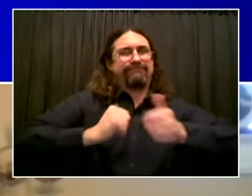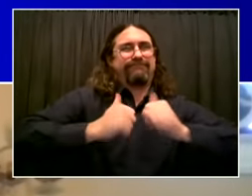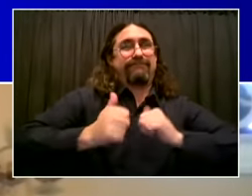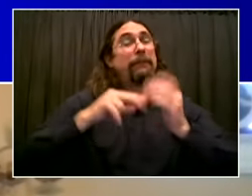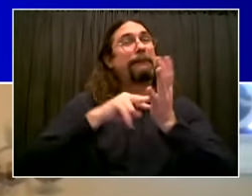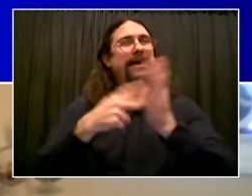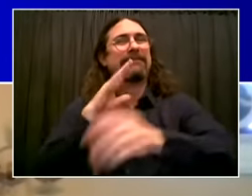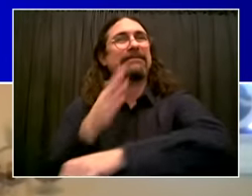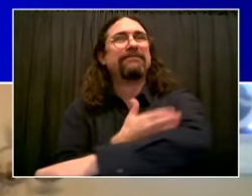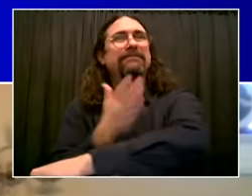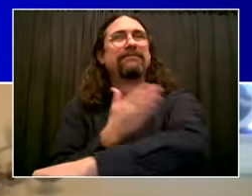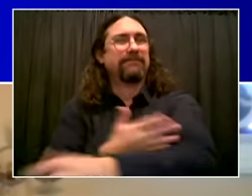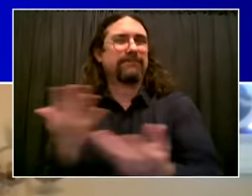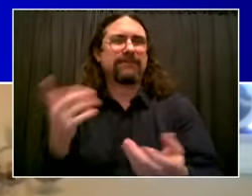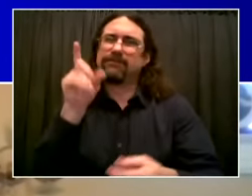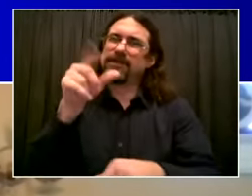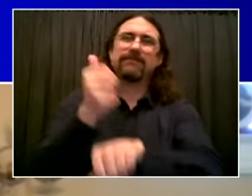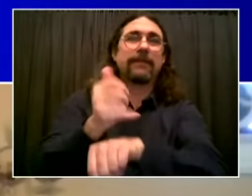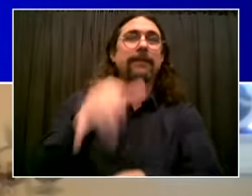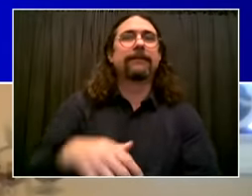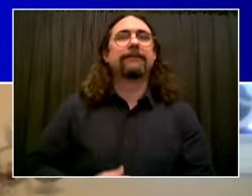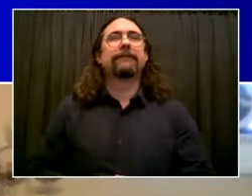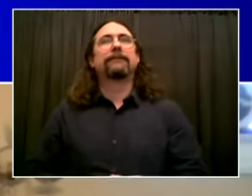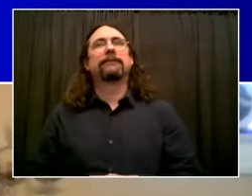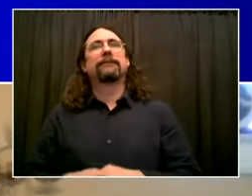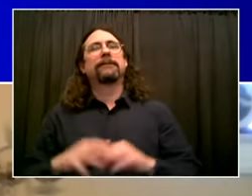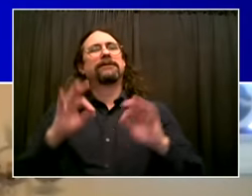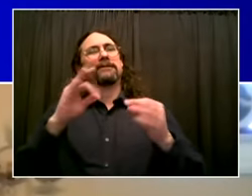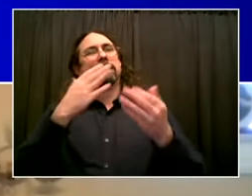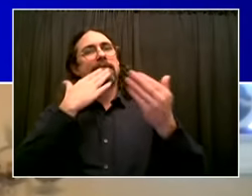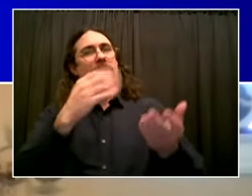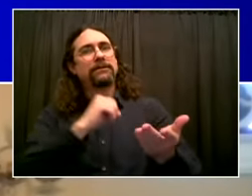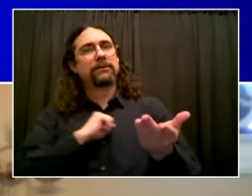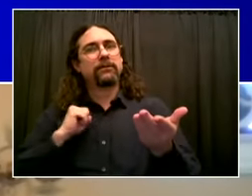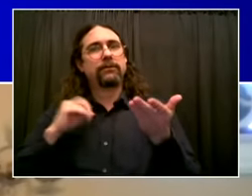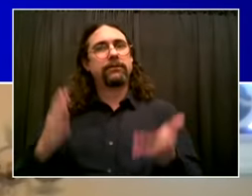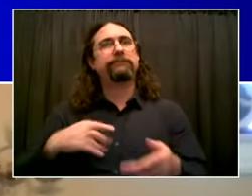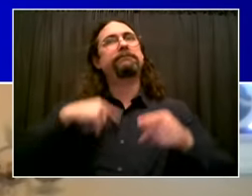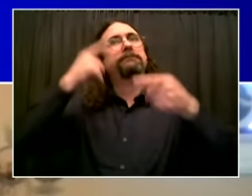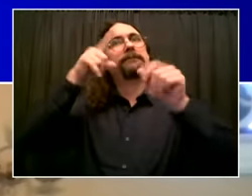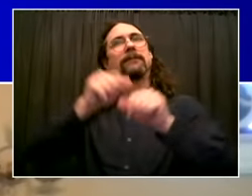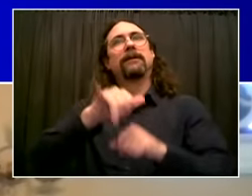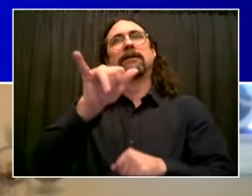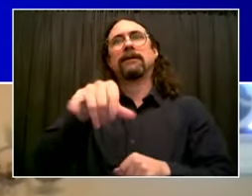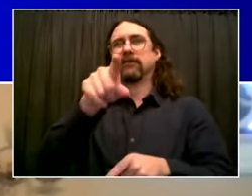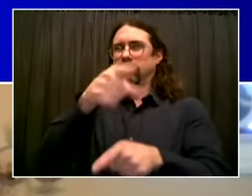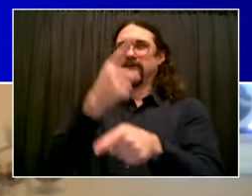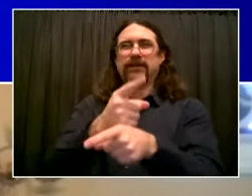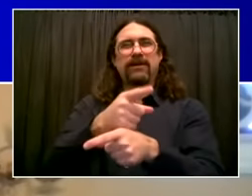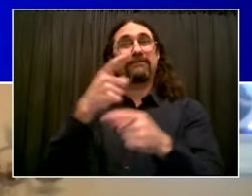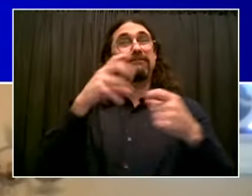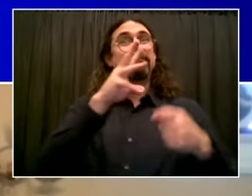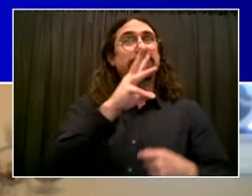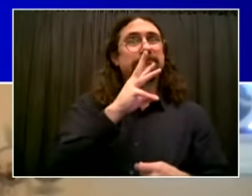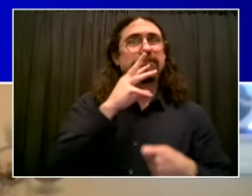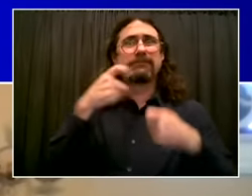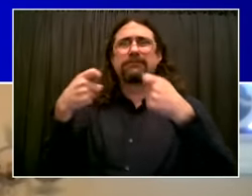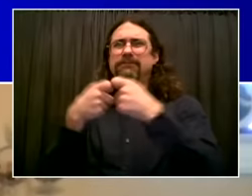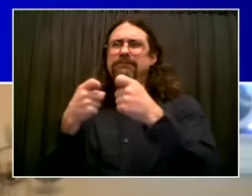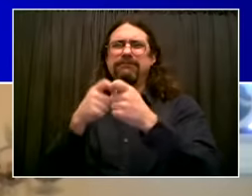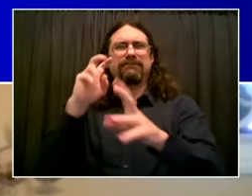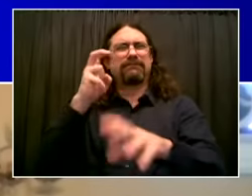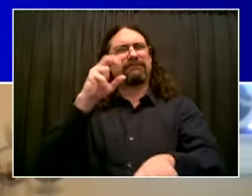is as essential as all the things we consider utilities, that we've got to hold that same standard.